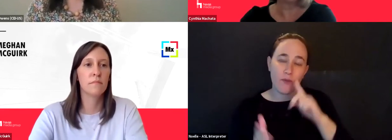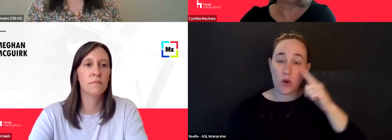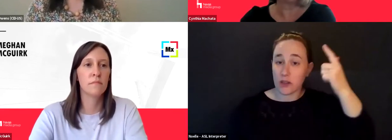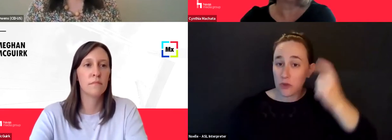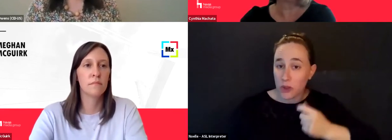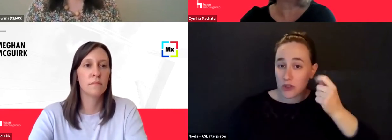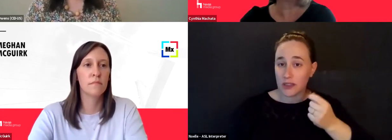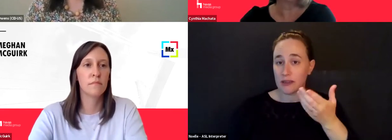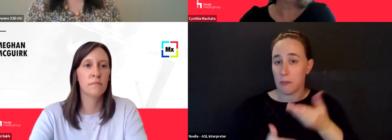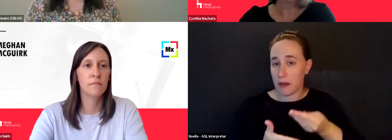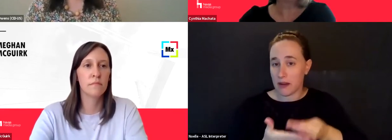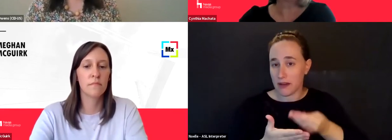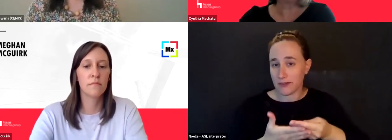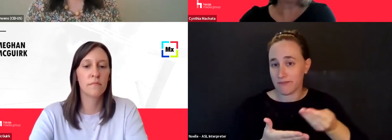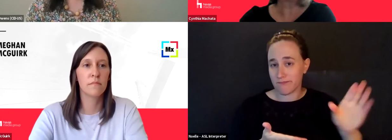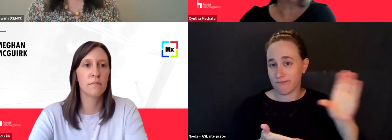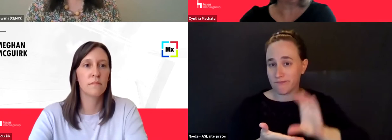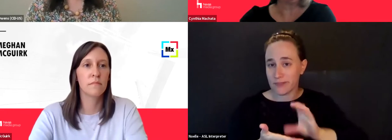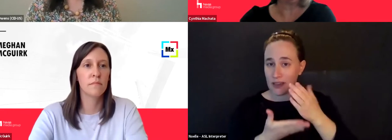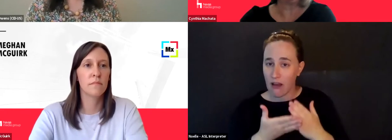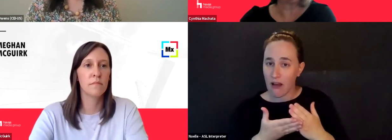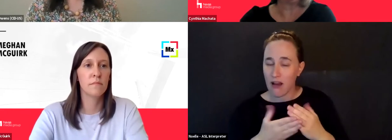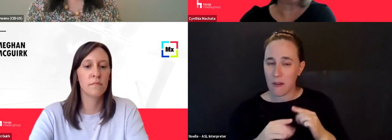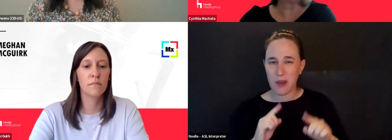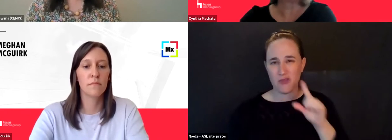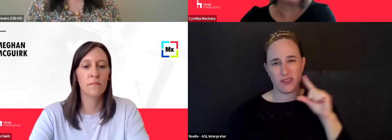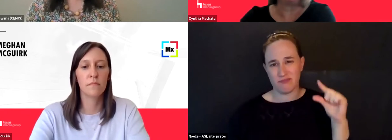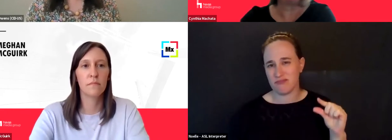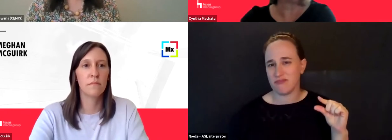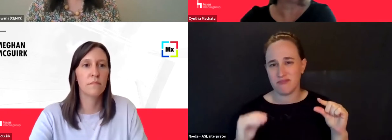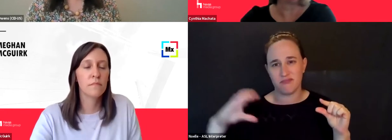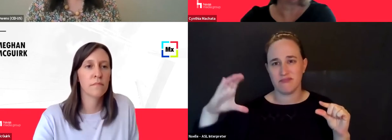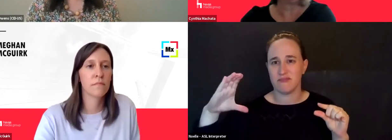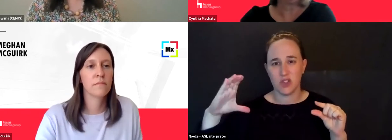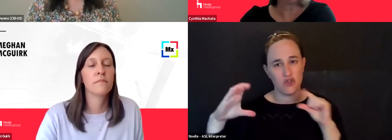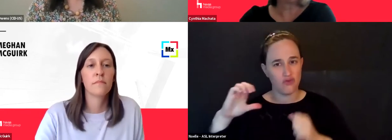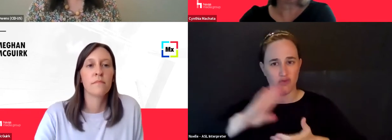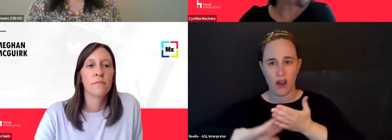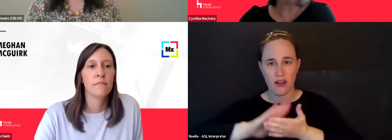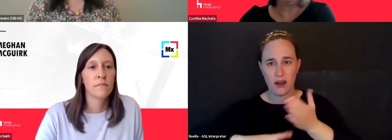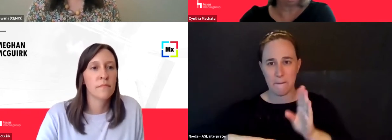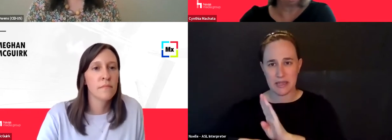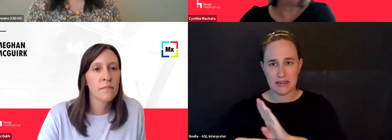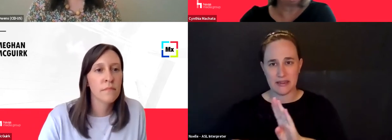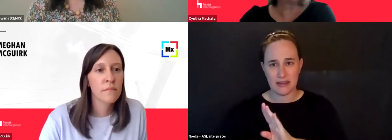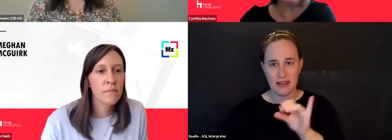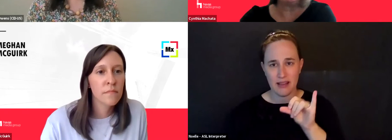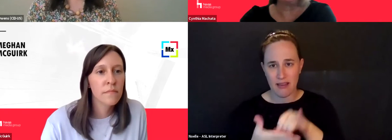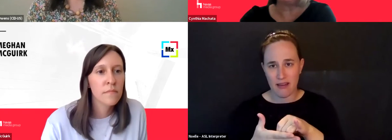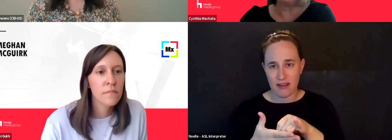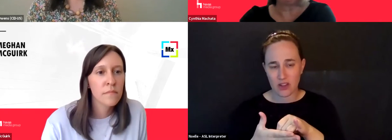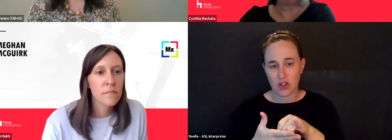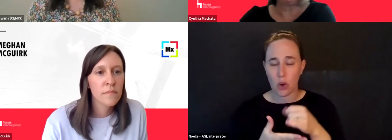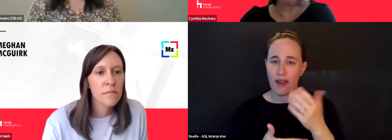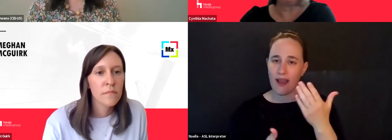they are, it's a small portion of, of what it takes to run a business like that. So, um, there is a